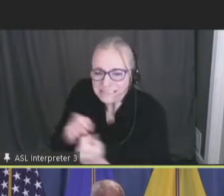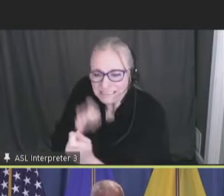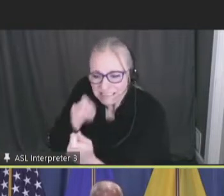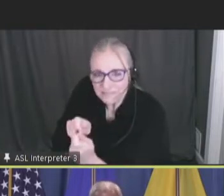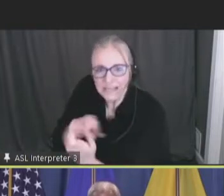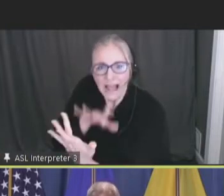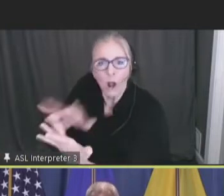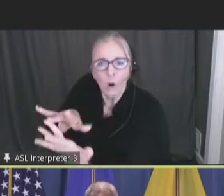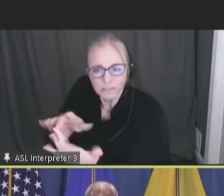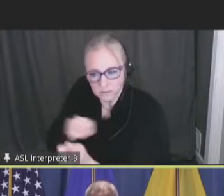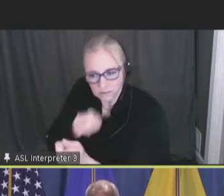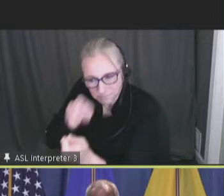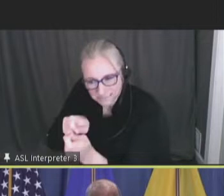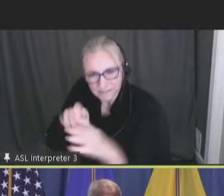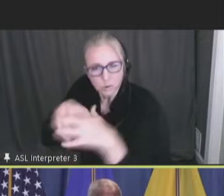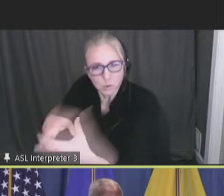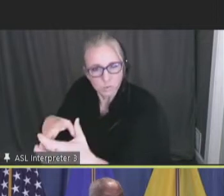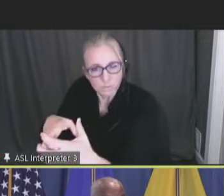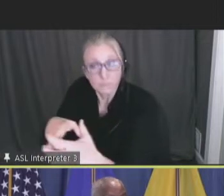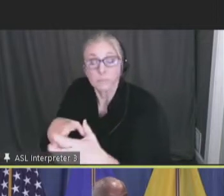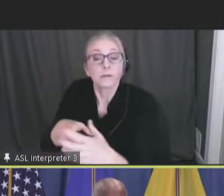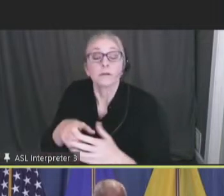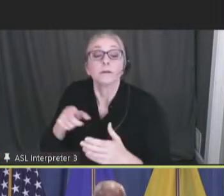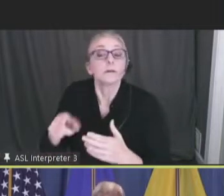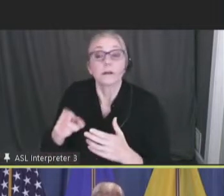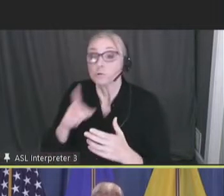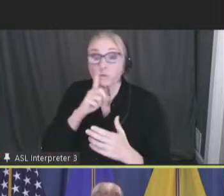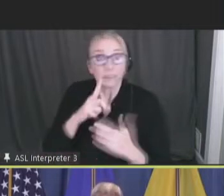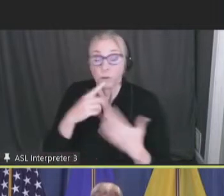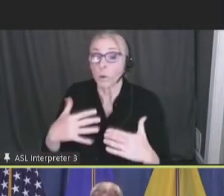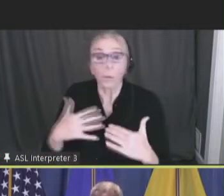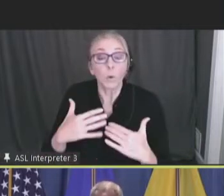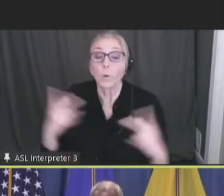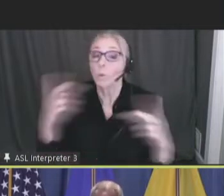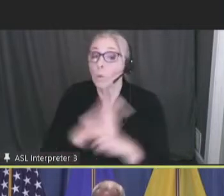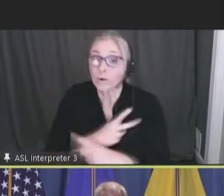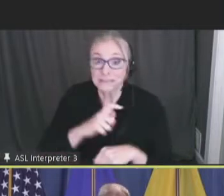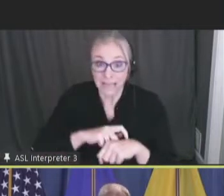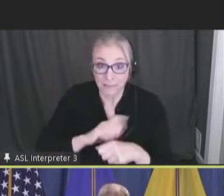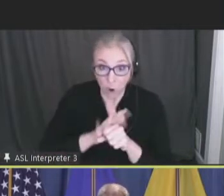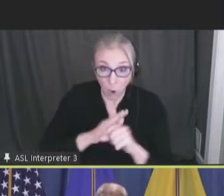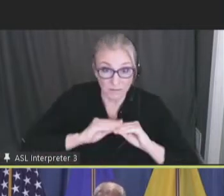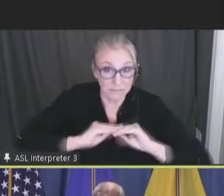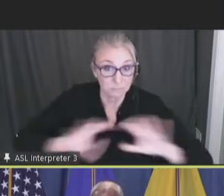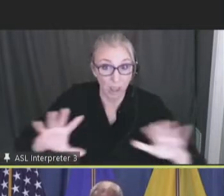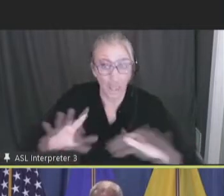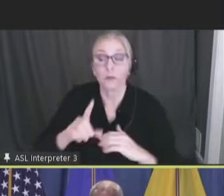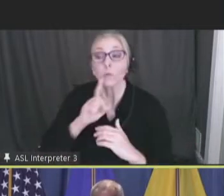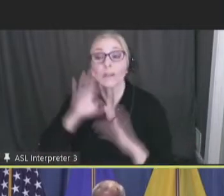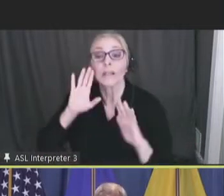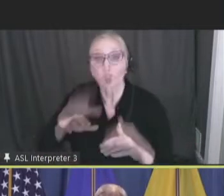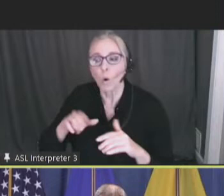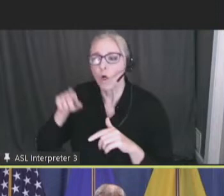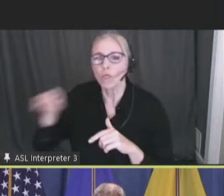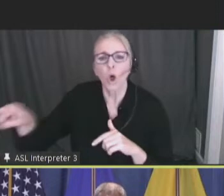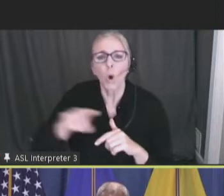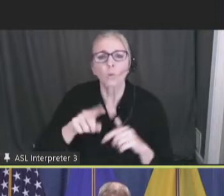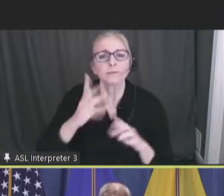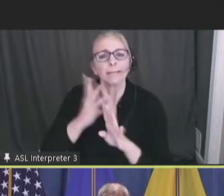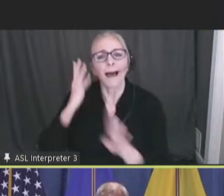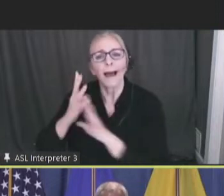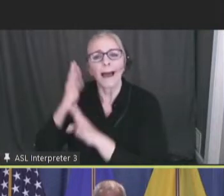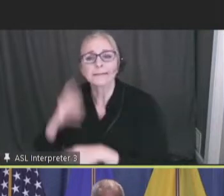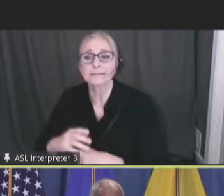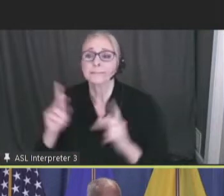because of the, at the height of COVID, we knew that mass vaccination clinics with long lines